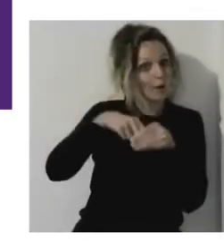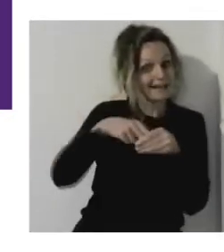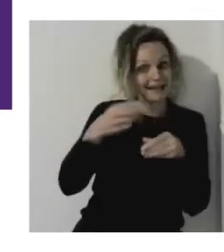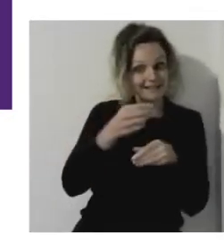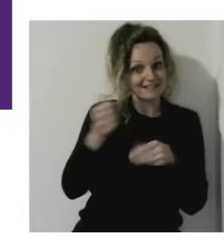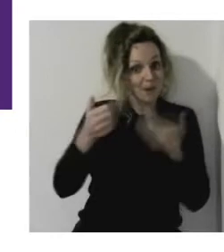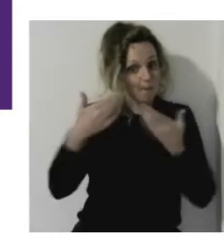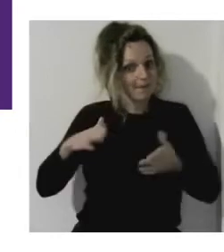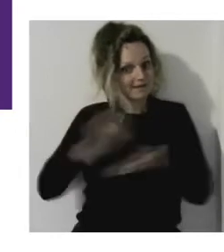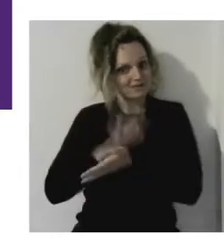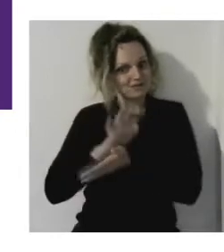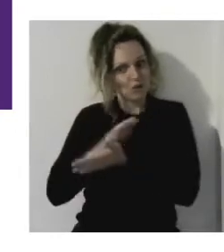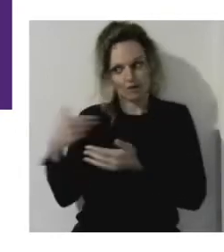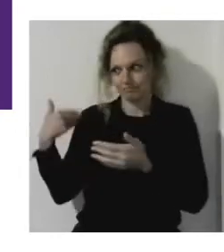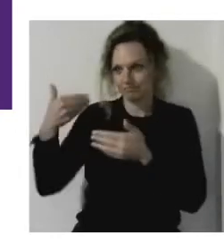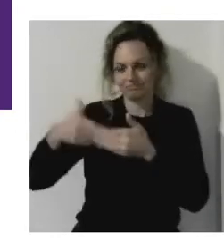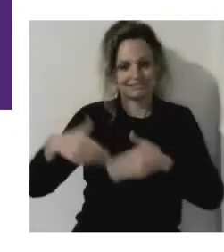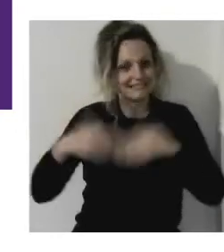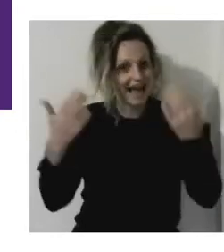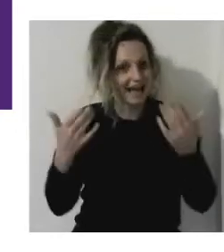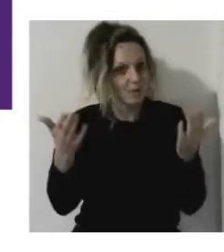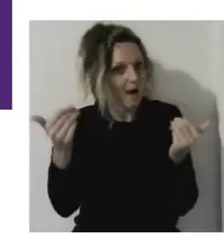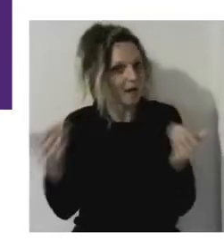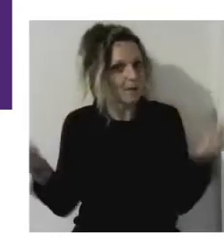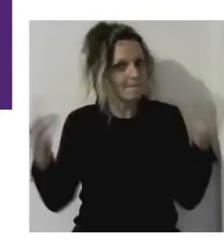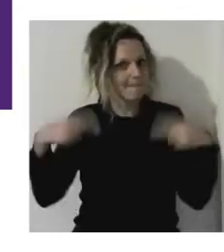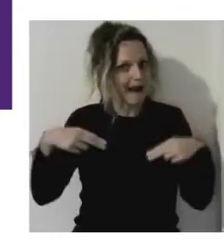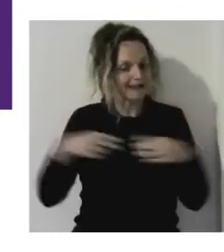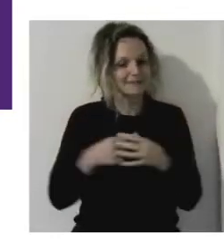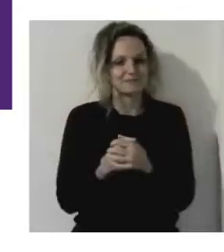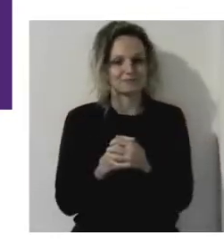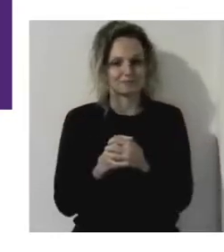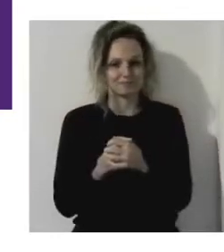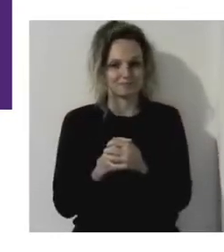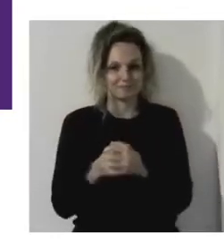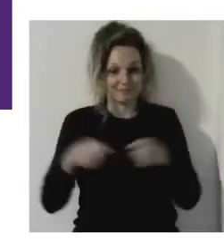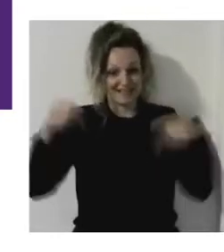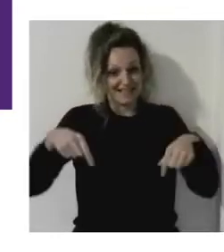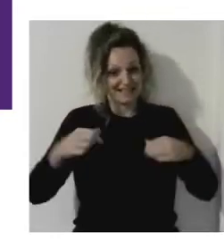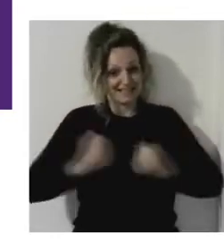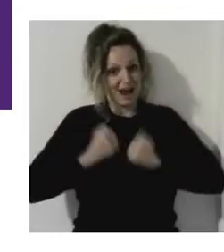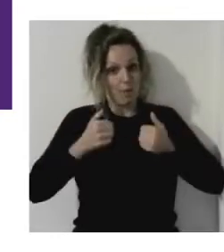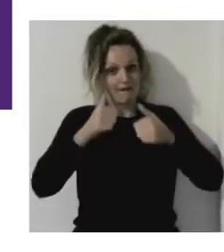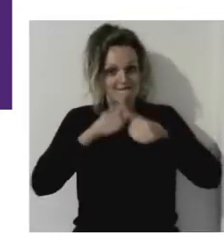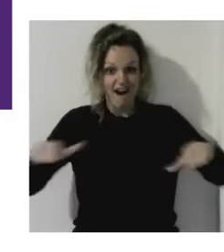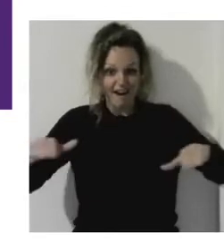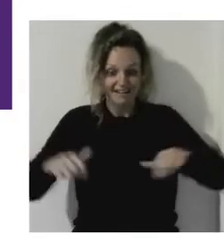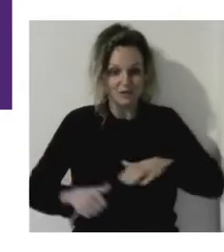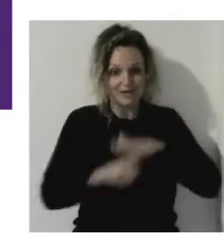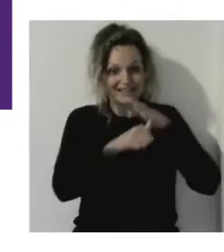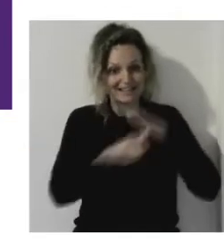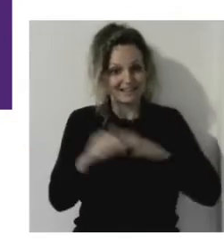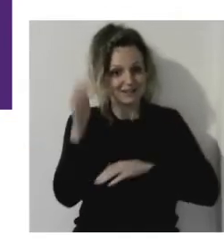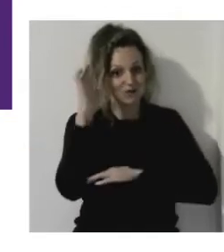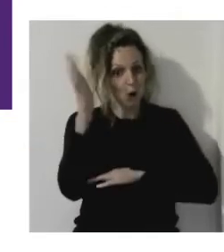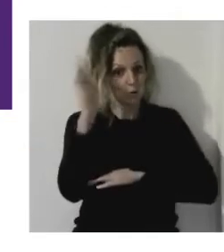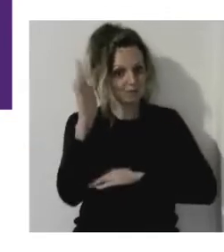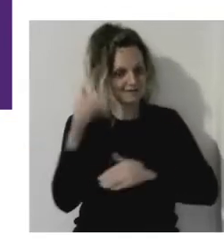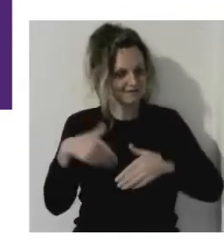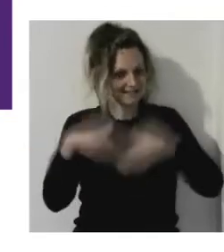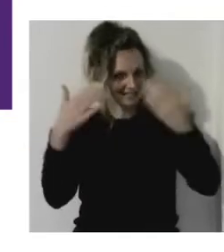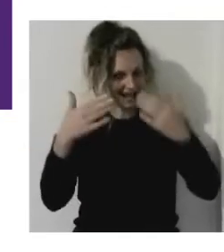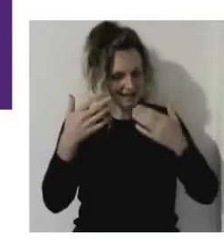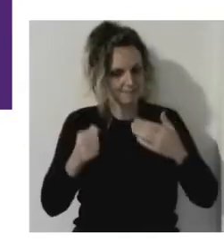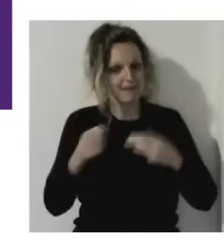welcome back. This is the final keynote for the day. We've got some three amazing sessions. We're going to be talking